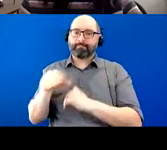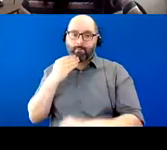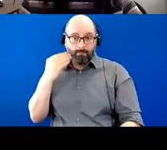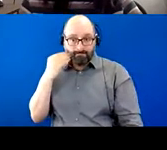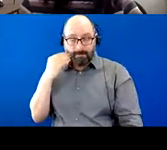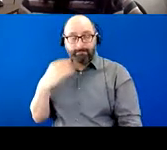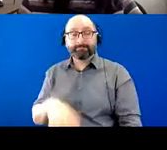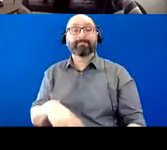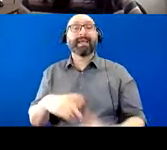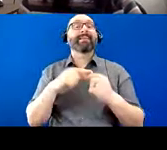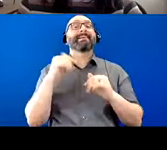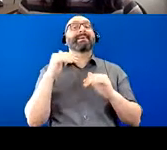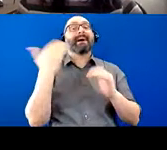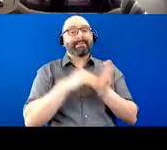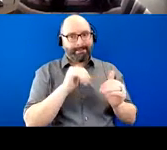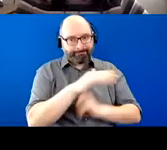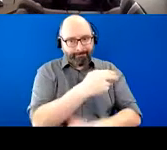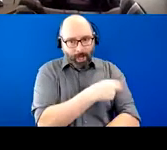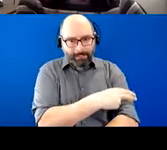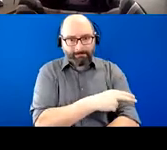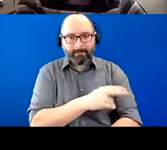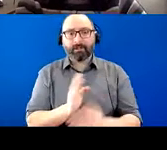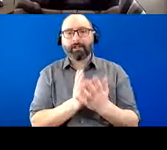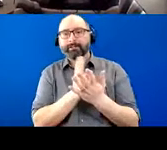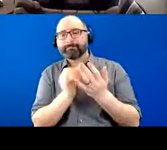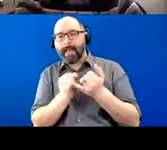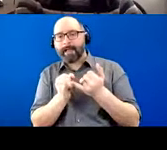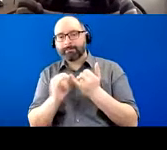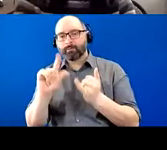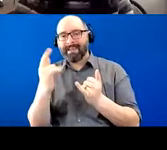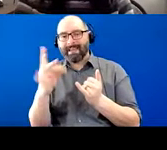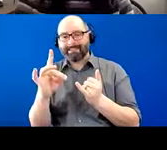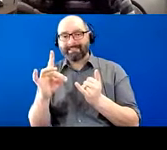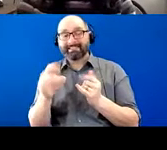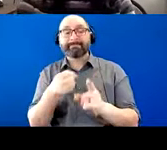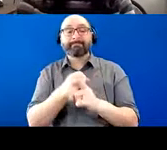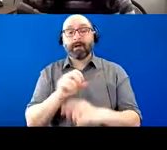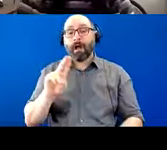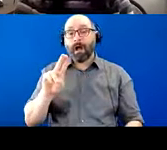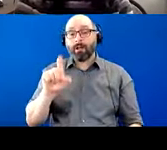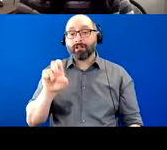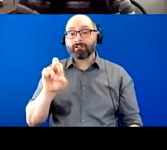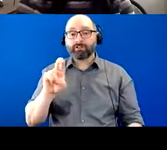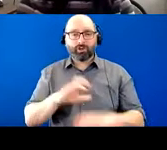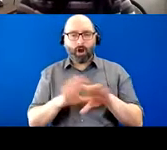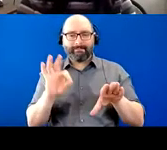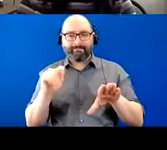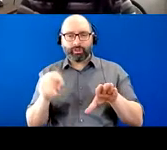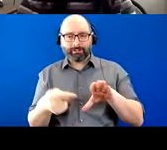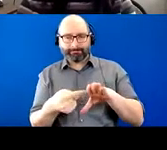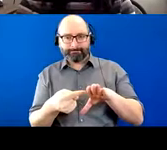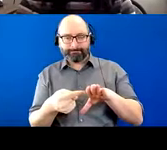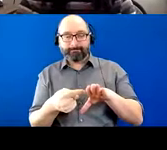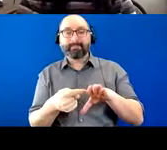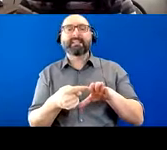he had another hospitalization and later in late 2018, um, and he developed an ulcer on his foot. Um, he became more